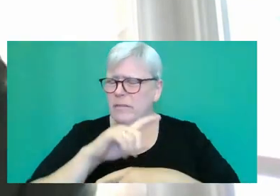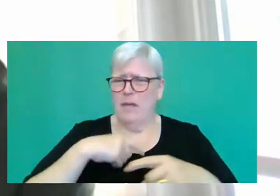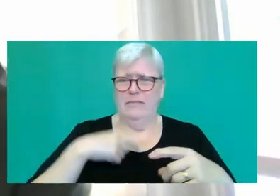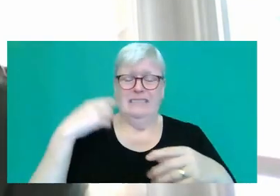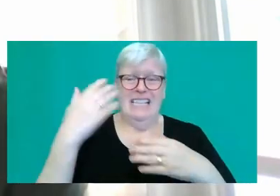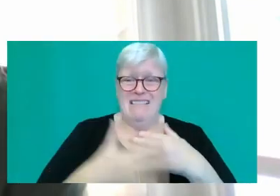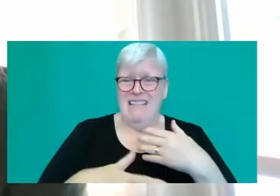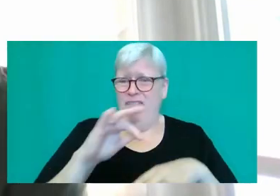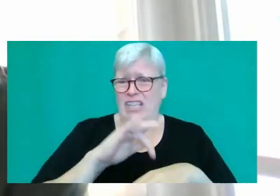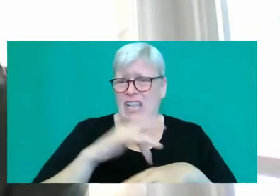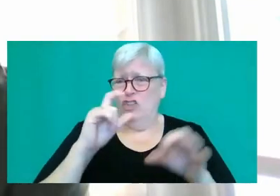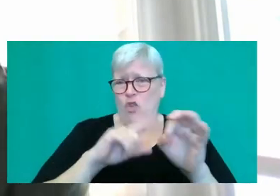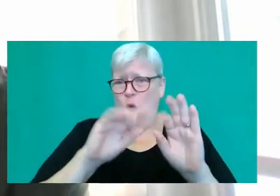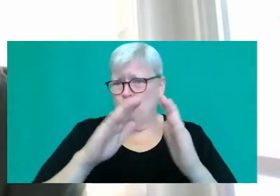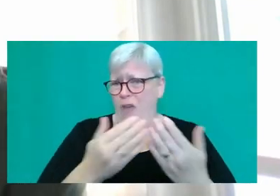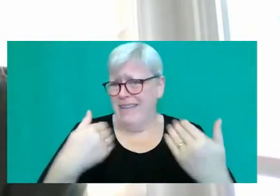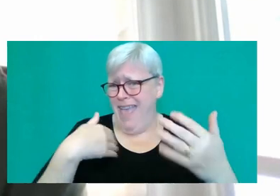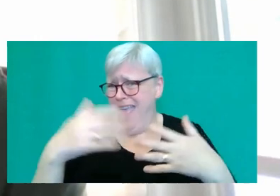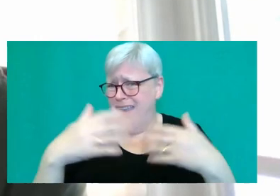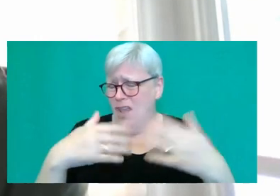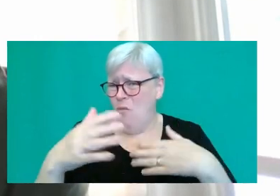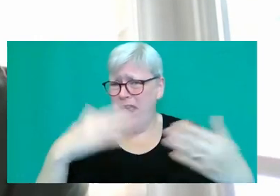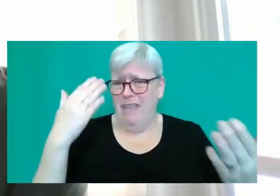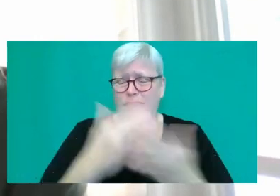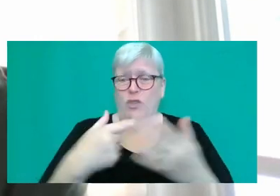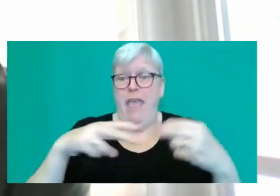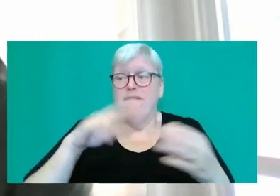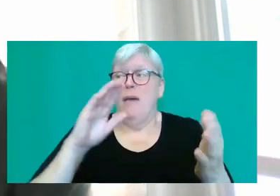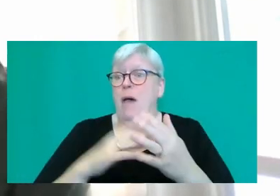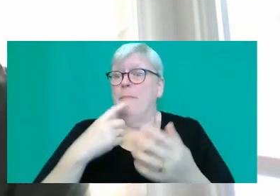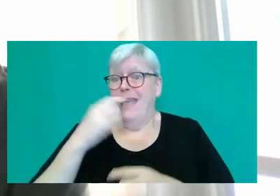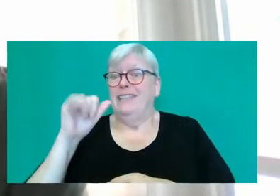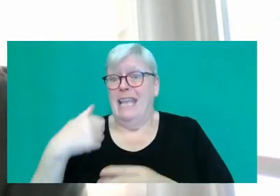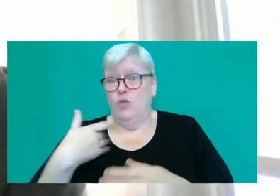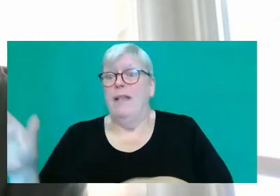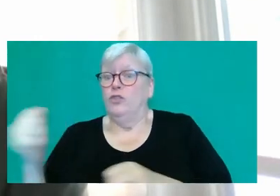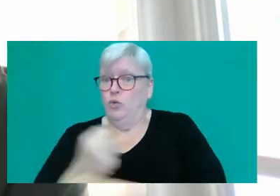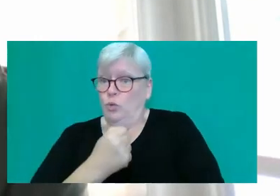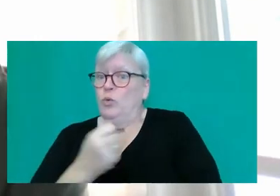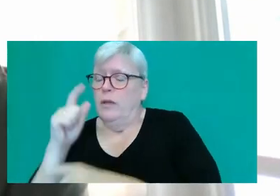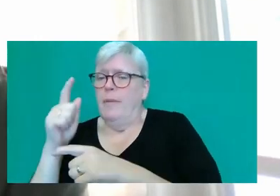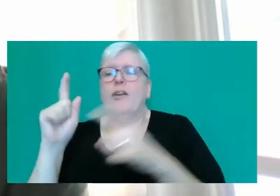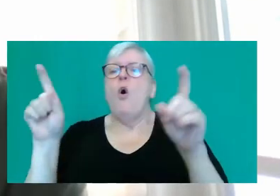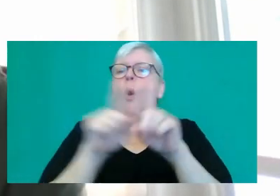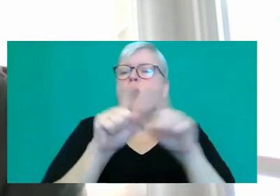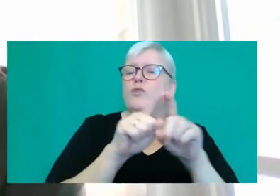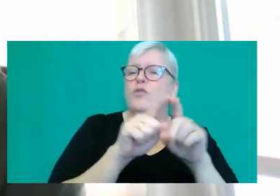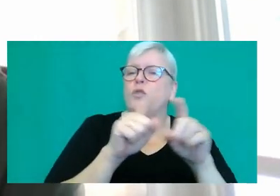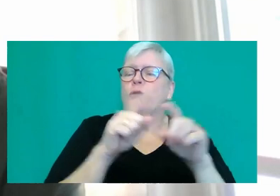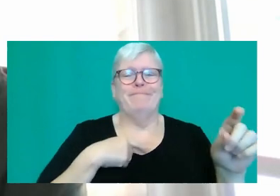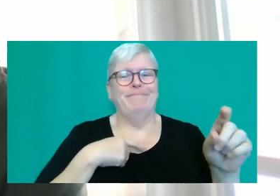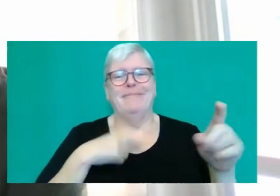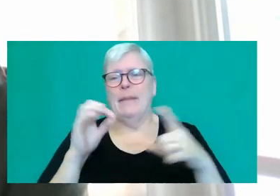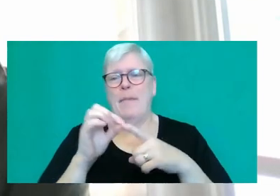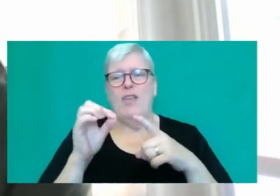touched the Quran anyway, except at the behest of her mother. But it also made sense because menstruation,